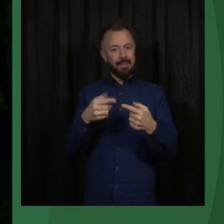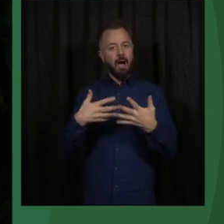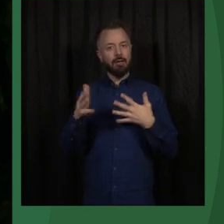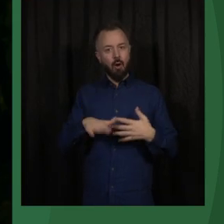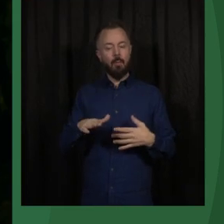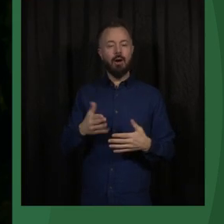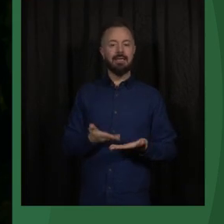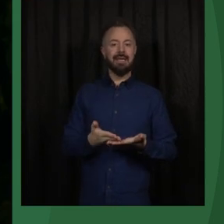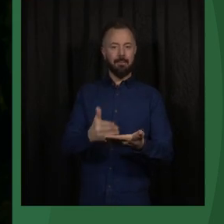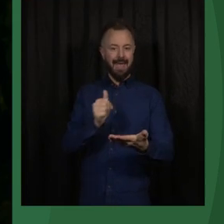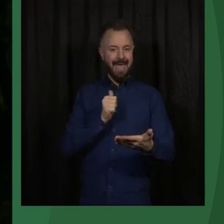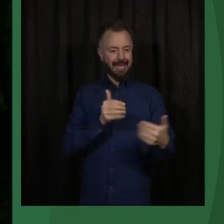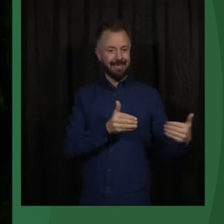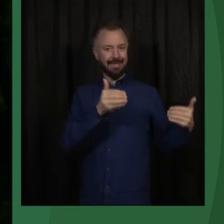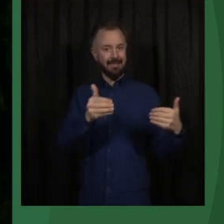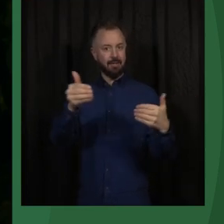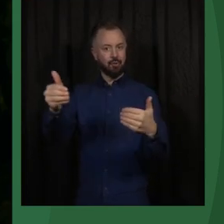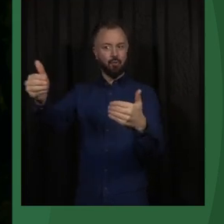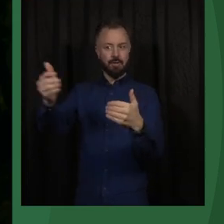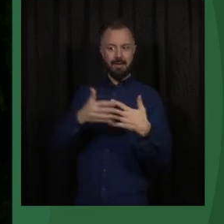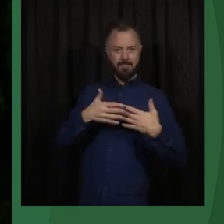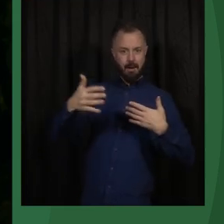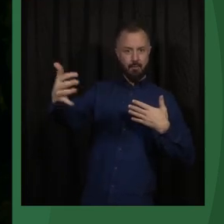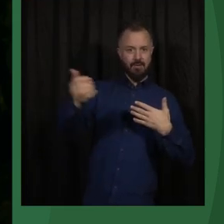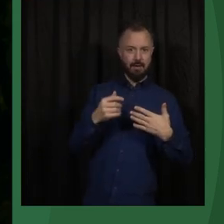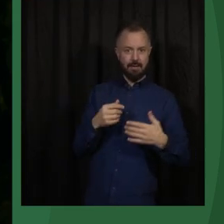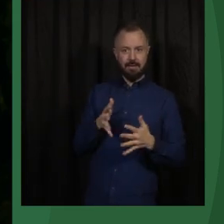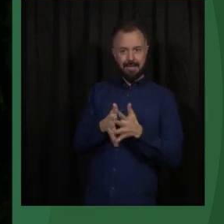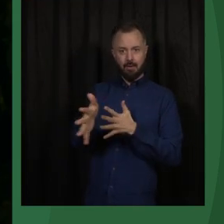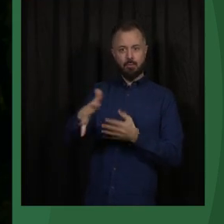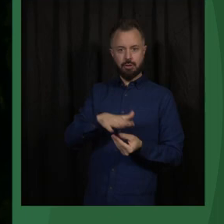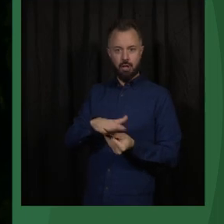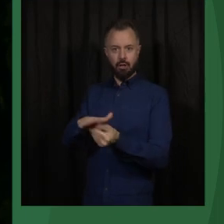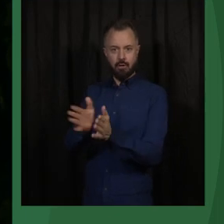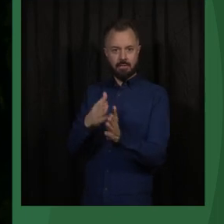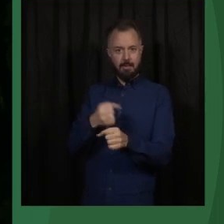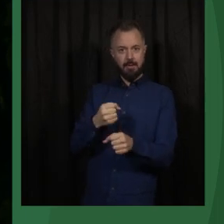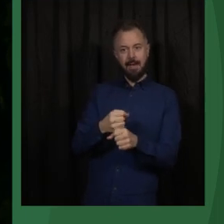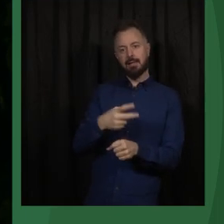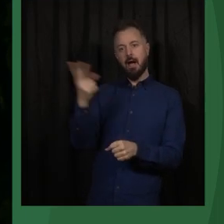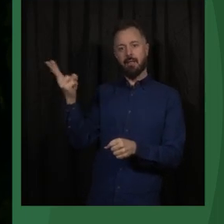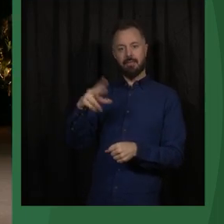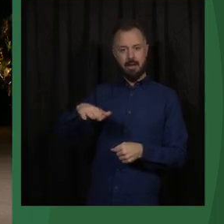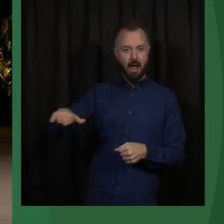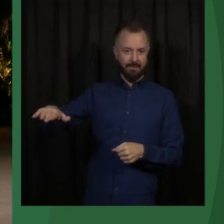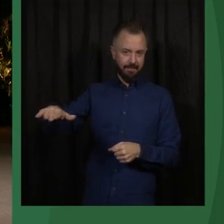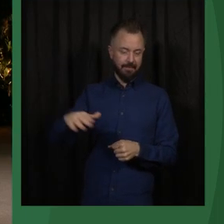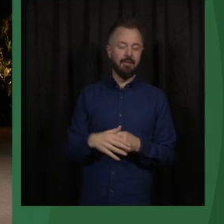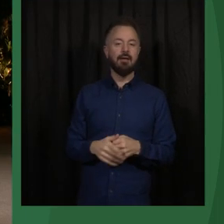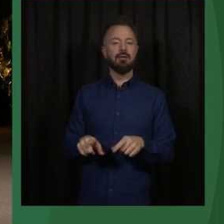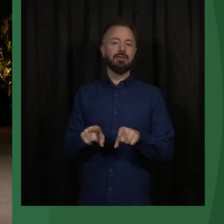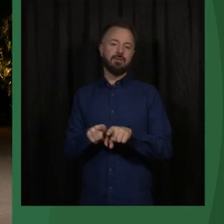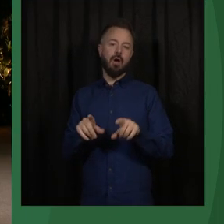generation in the future by supporting and cooperating with other countries. So,